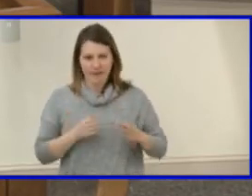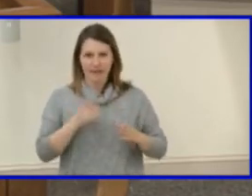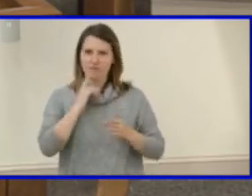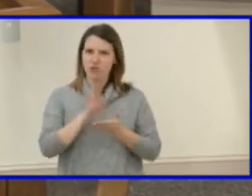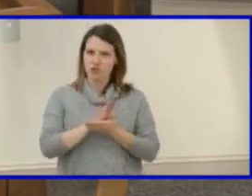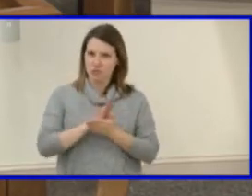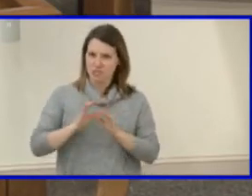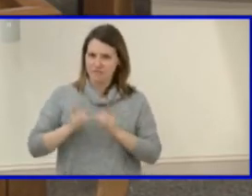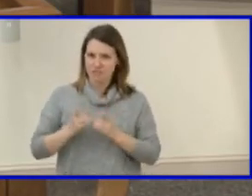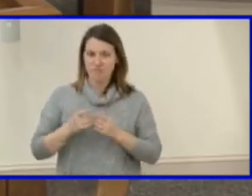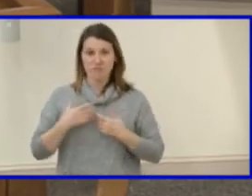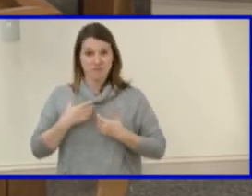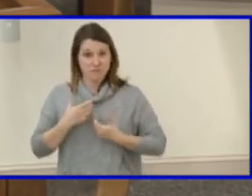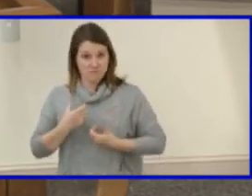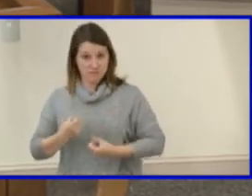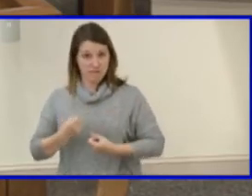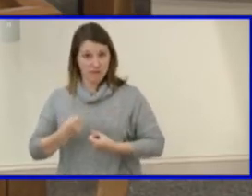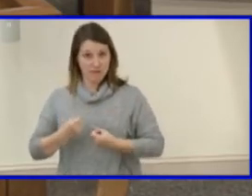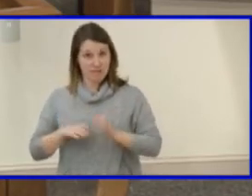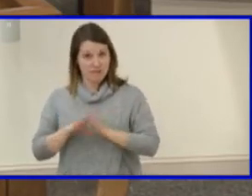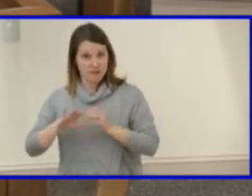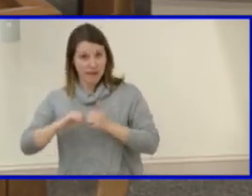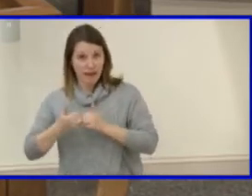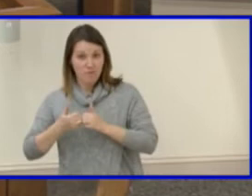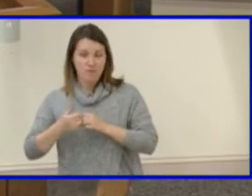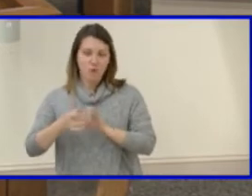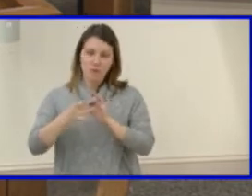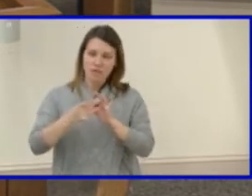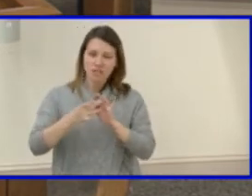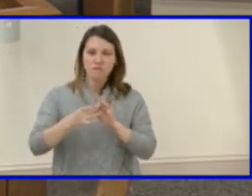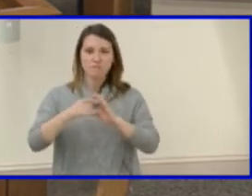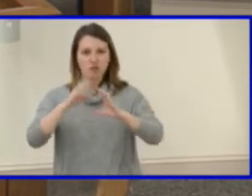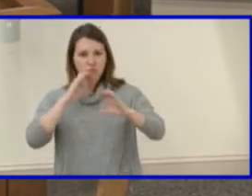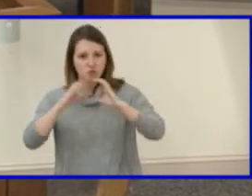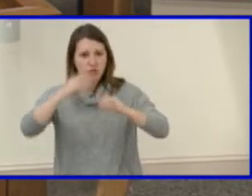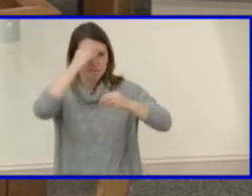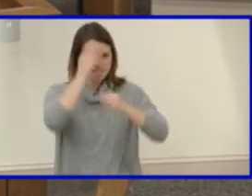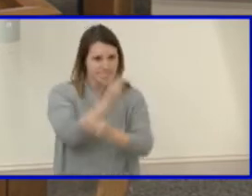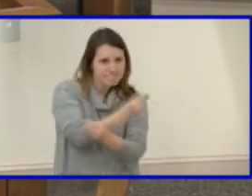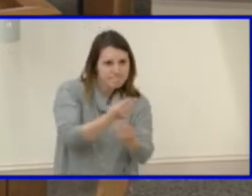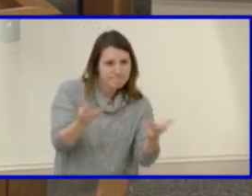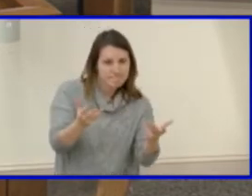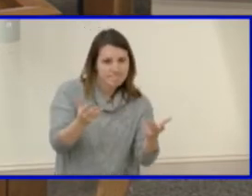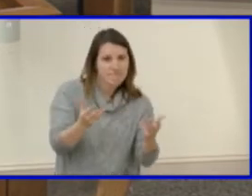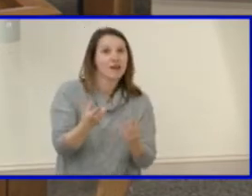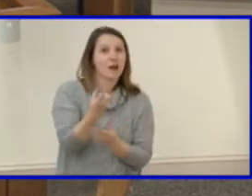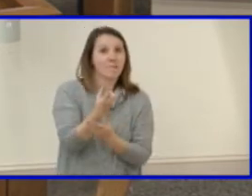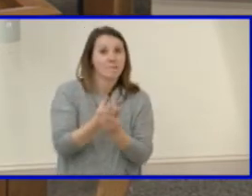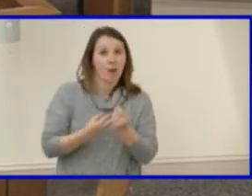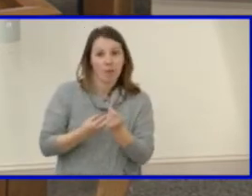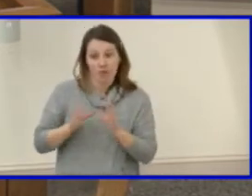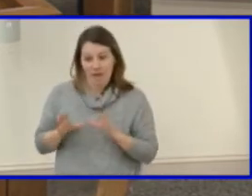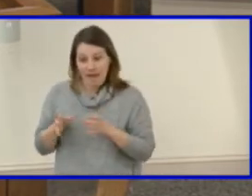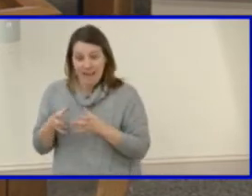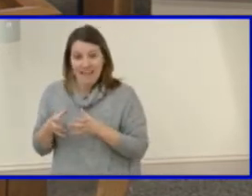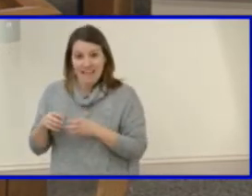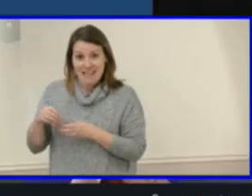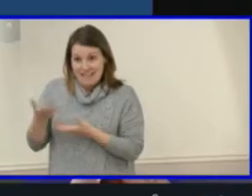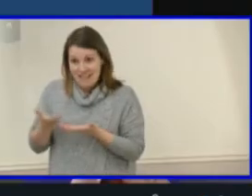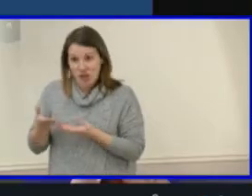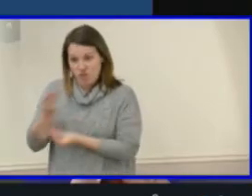in the plan are developed through relationships and regular communication to our internal and external audiences.